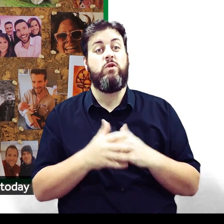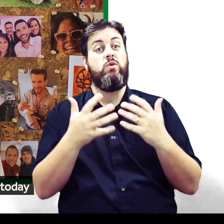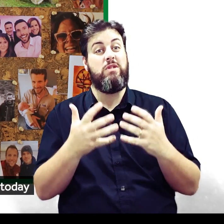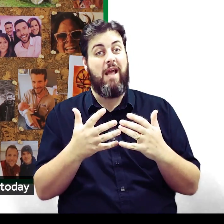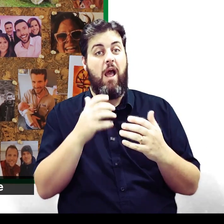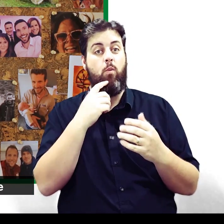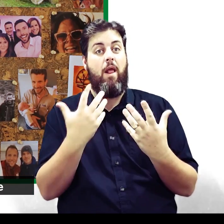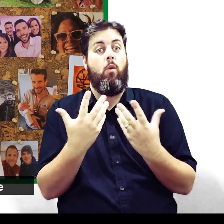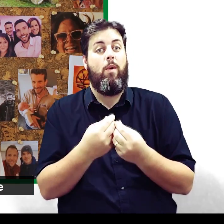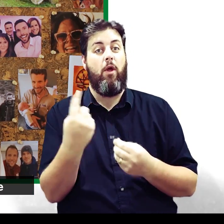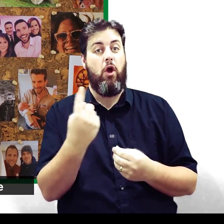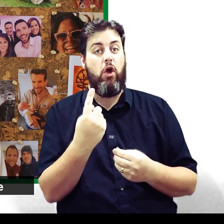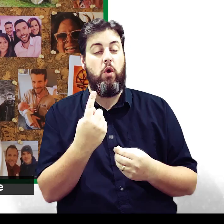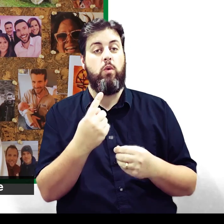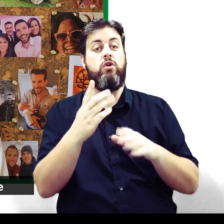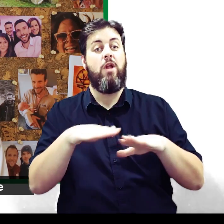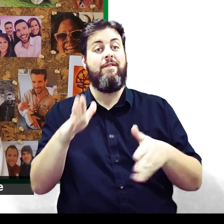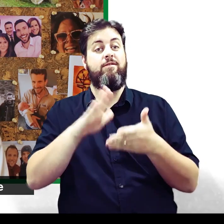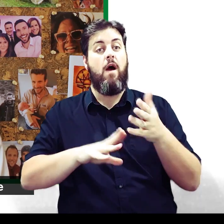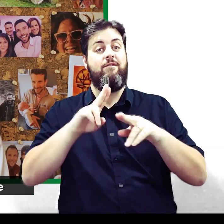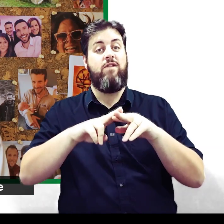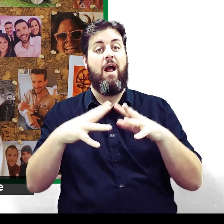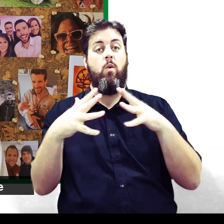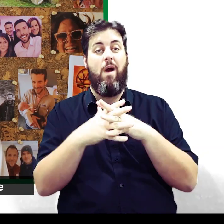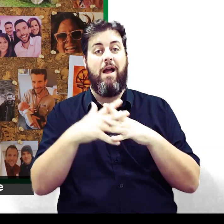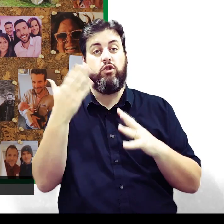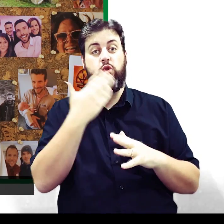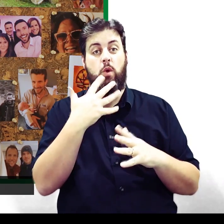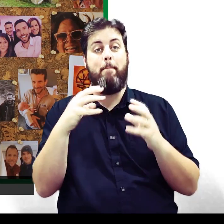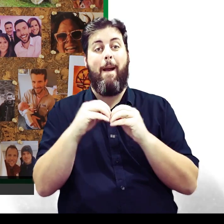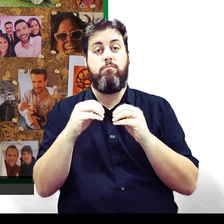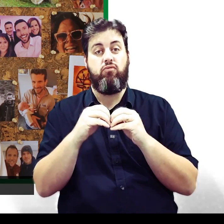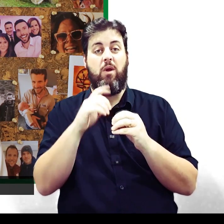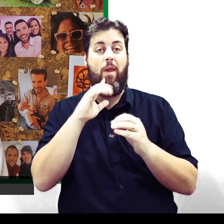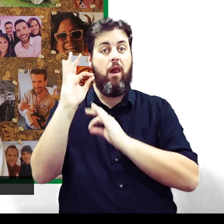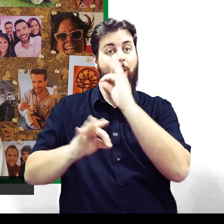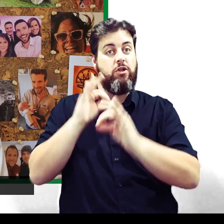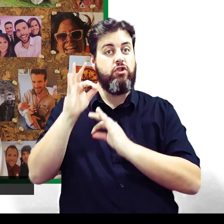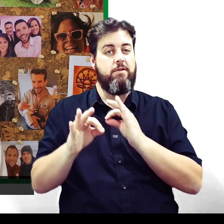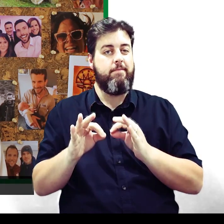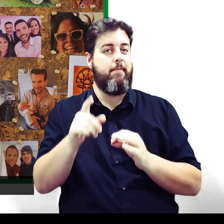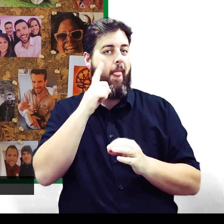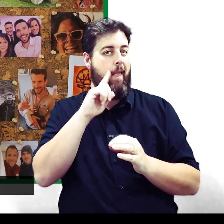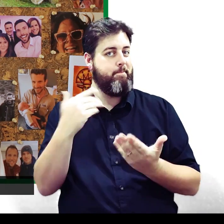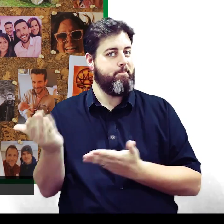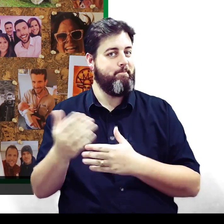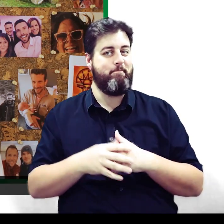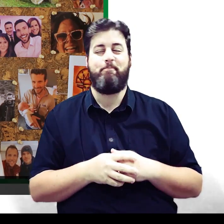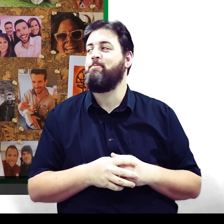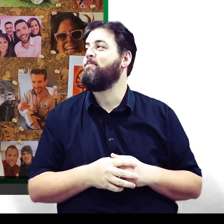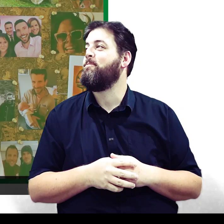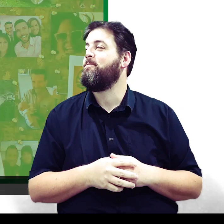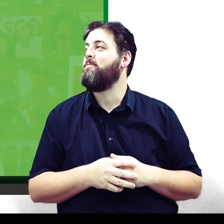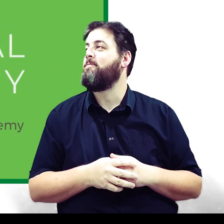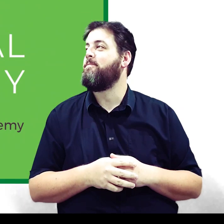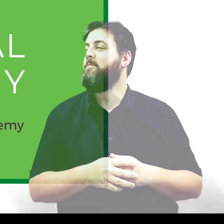joined today by our friends from Frank Wise School in Banbury who are going to be asking him some questions. Let's hear what they've all got